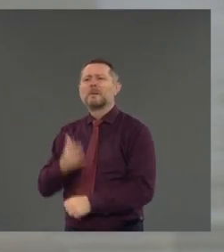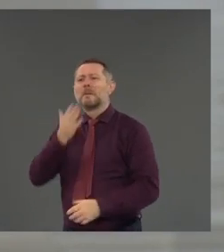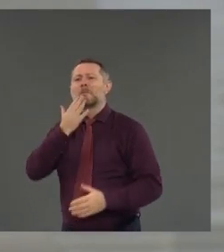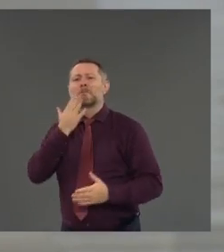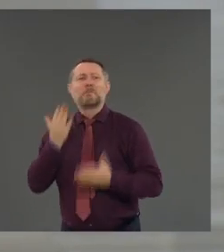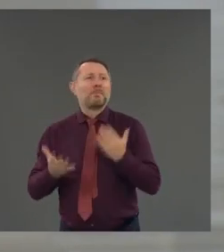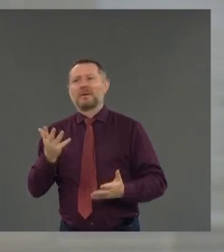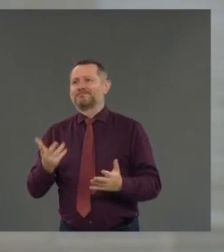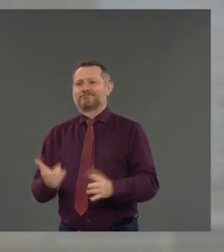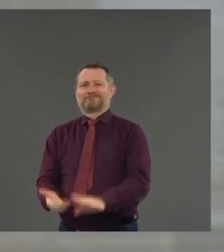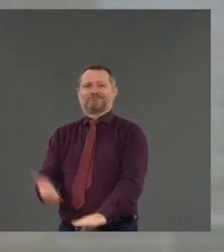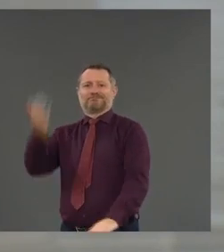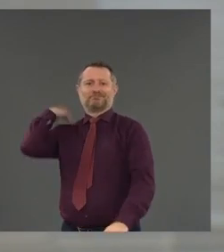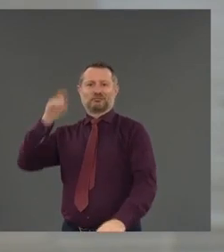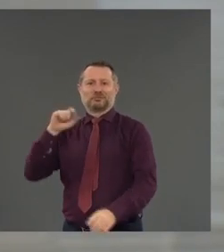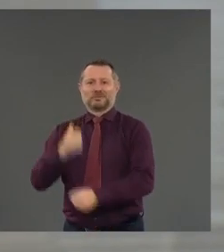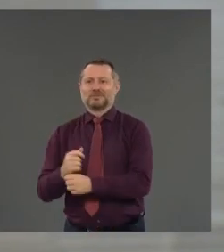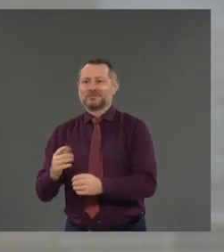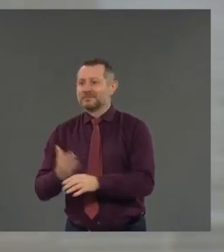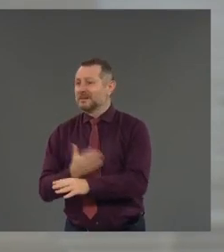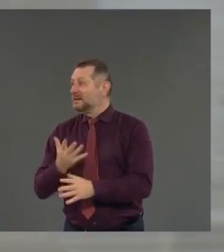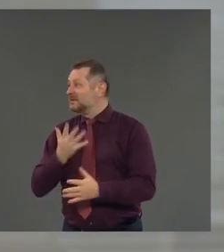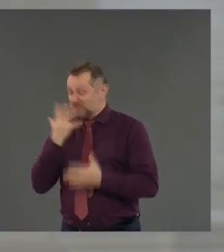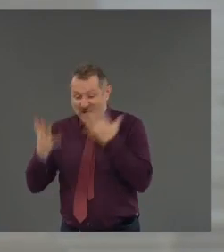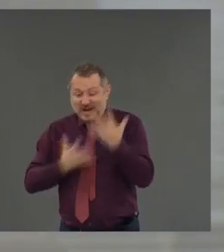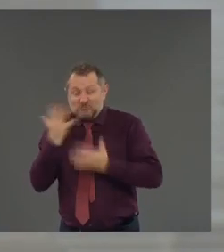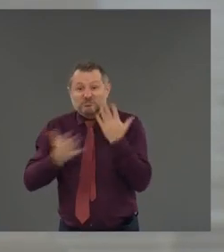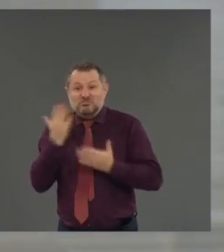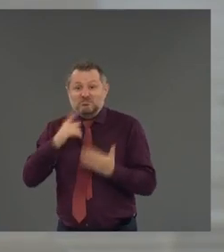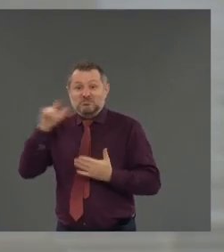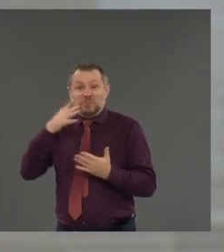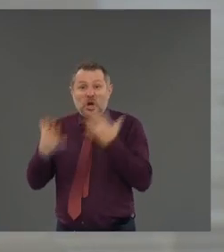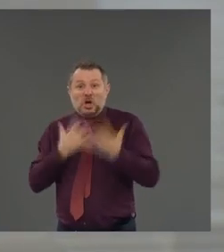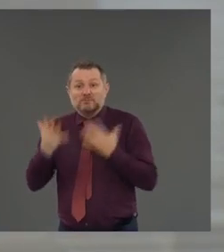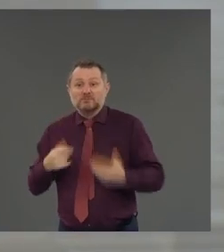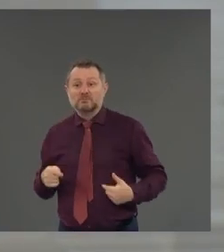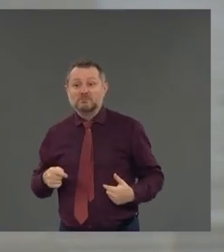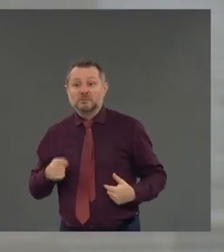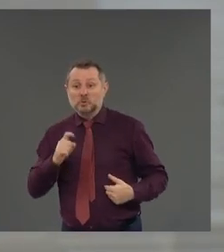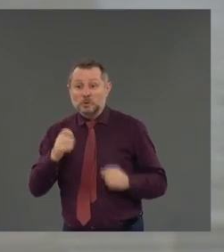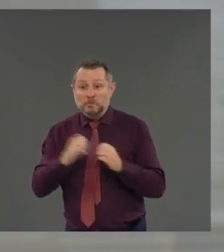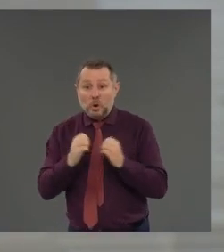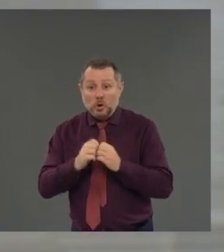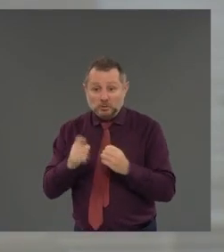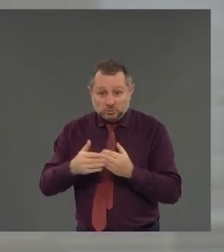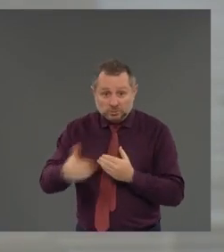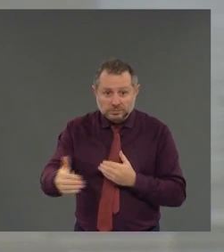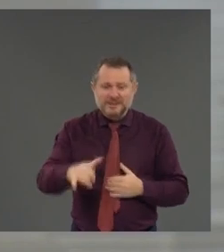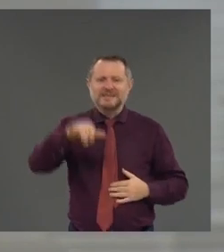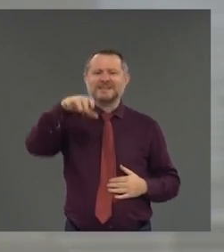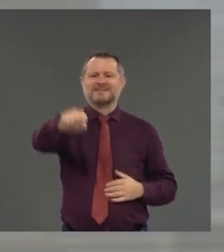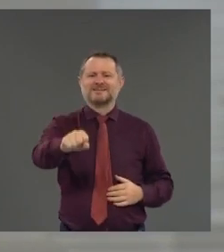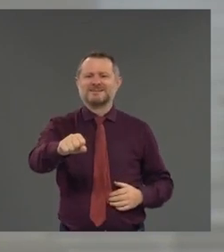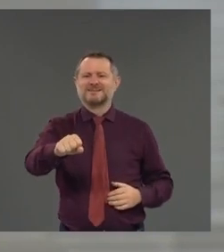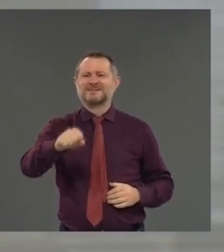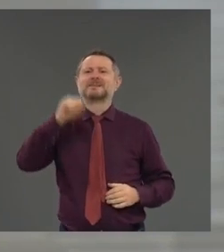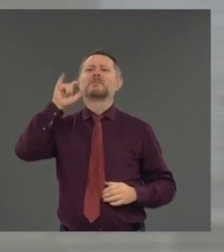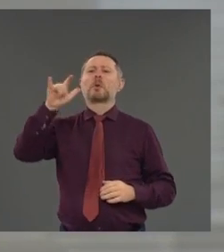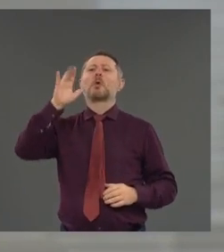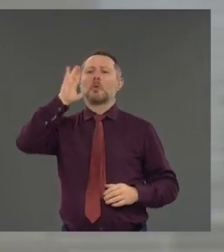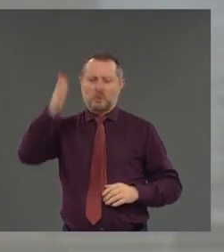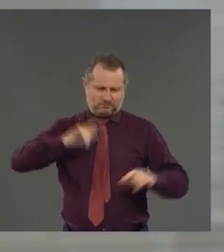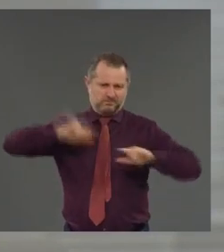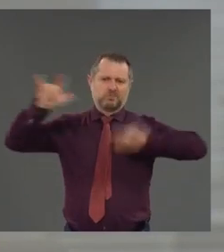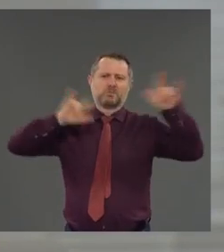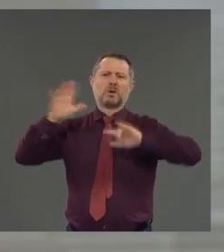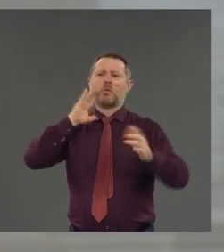And are we going to need airports? Yes, we're going to need airports. Planes are going to fly. Cars are